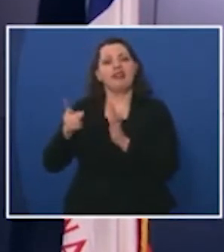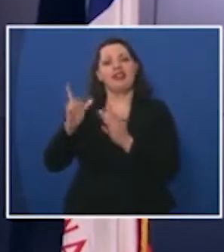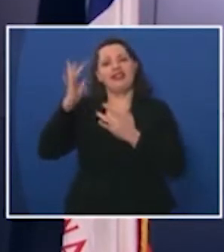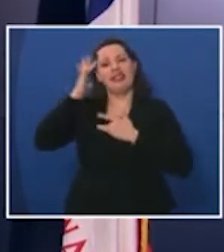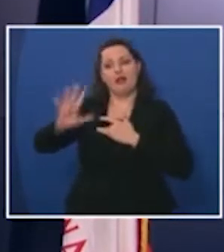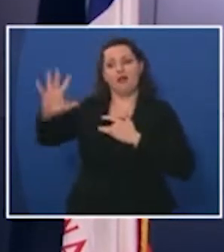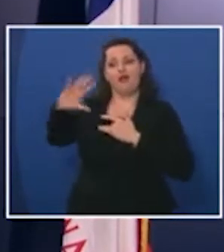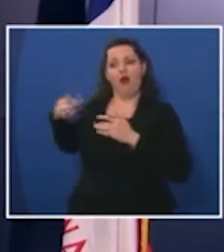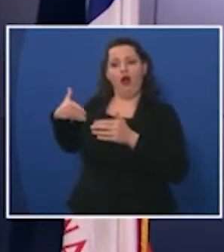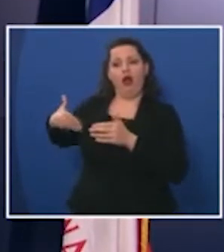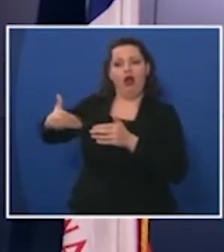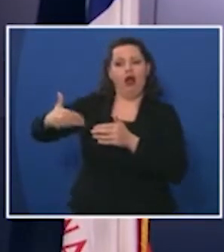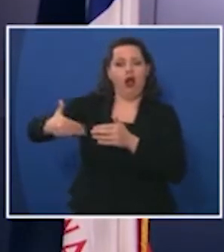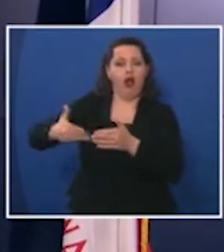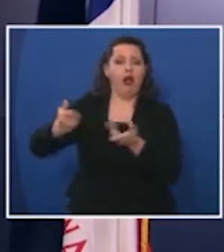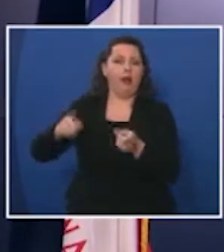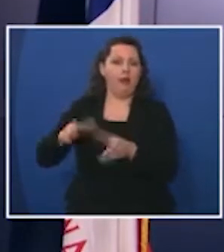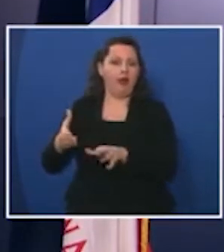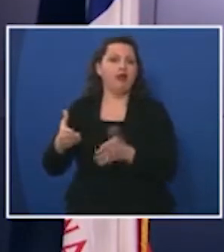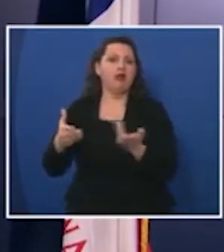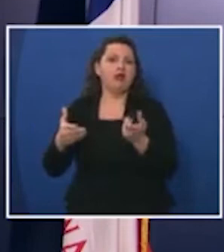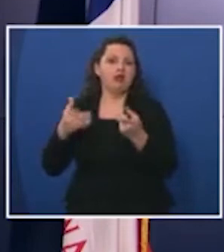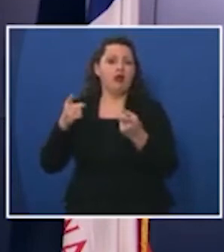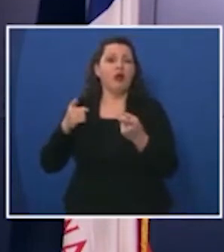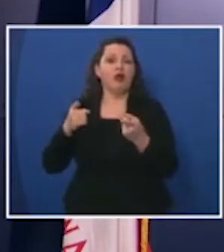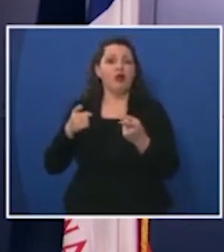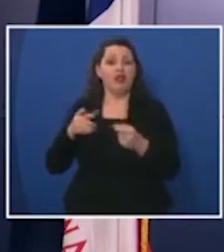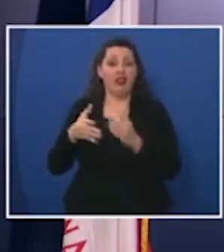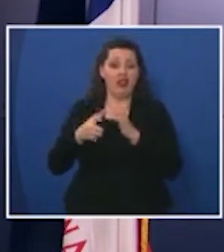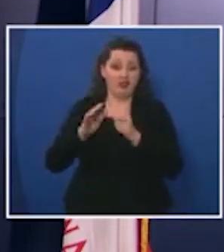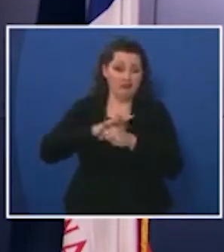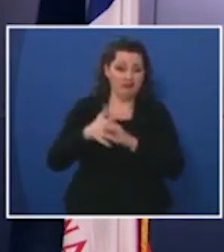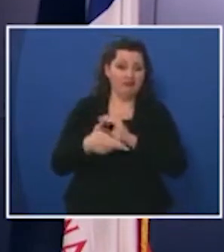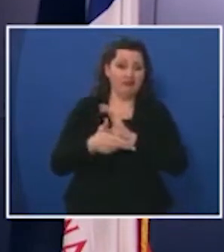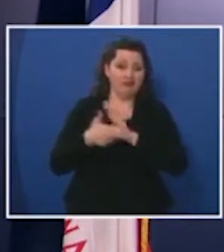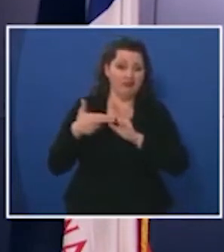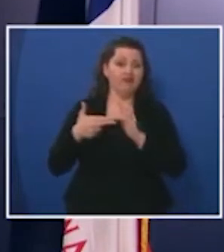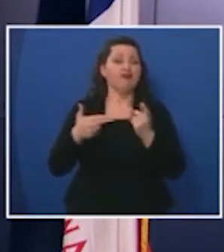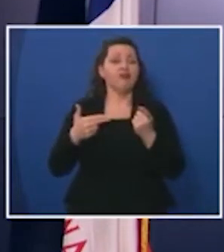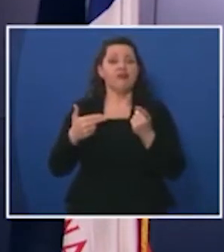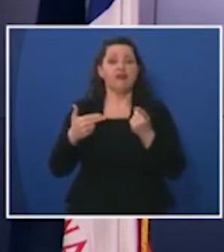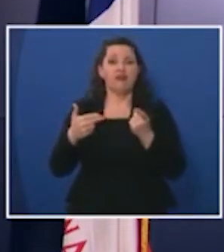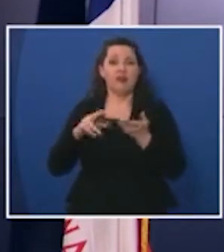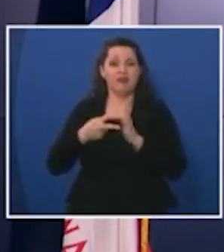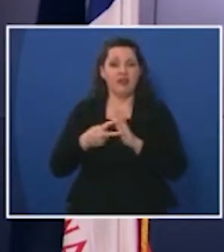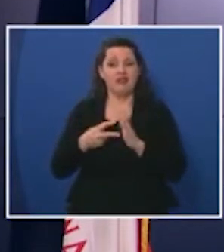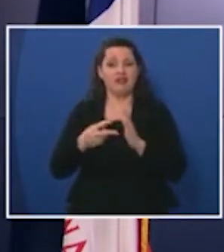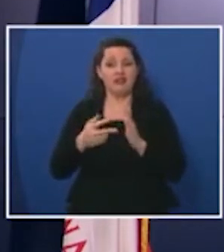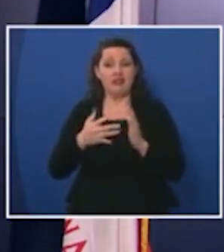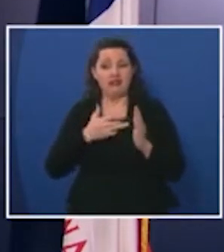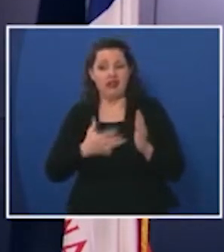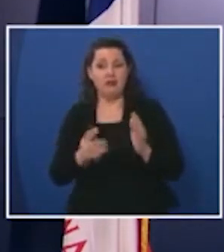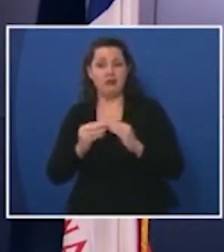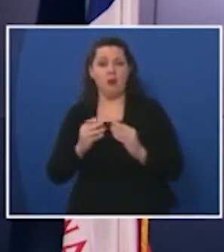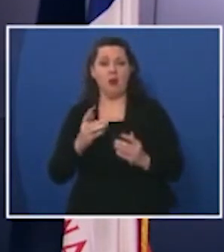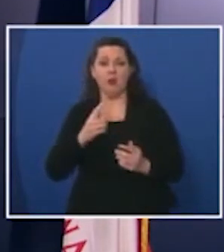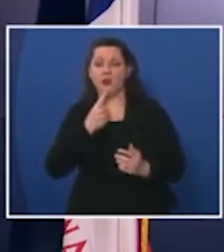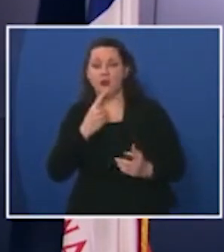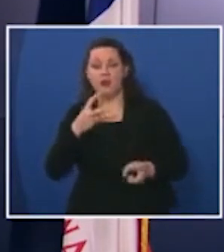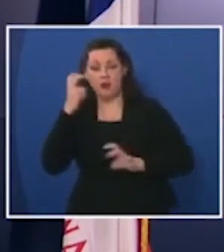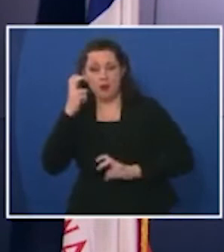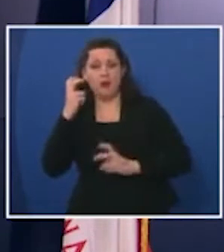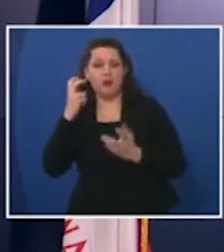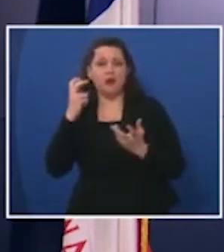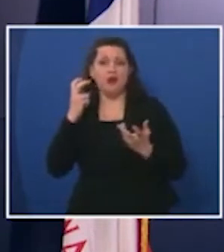see is that once somebody gets diagnosed if they are going to be prone to more severe illness that severity really